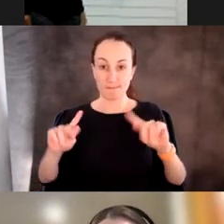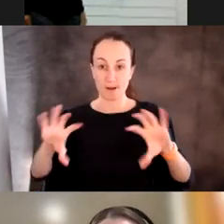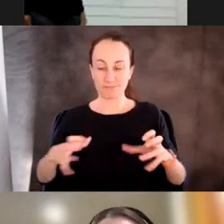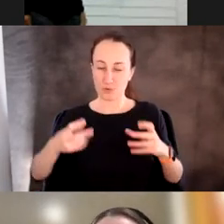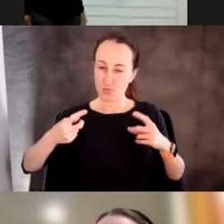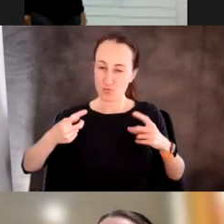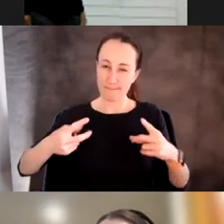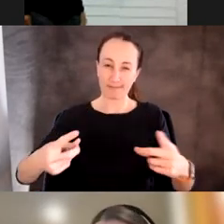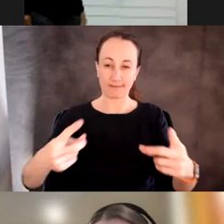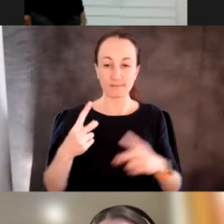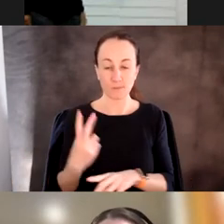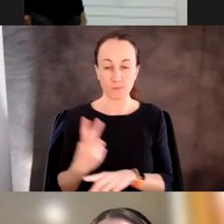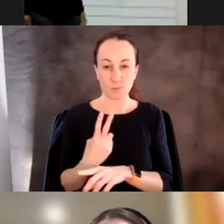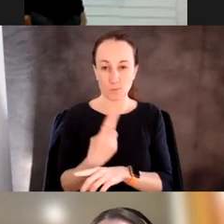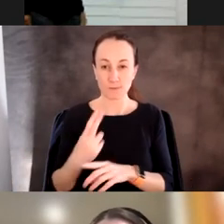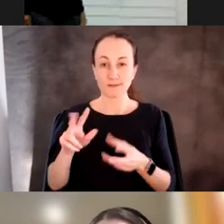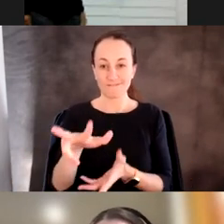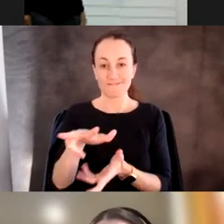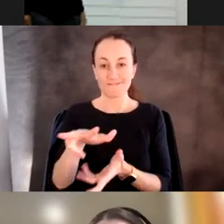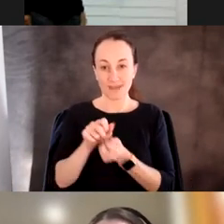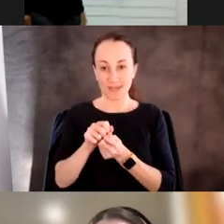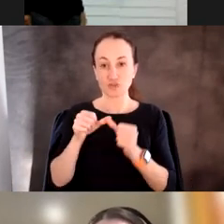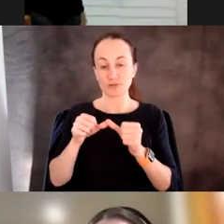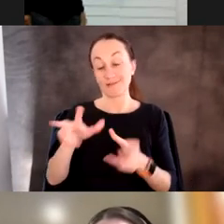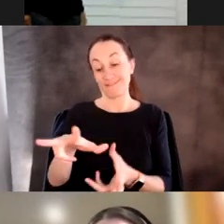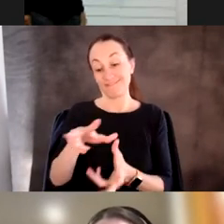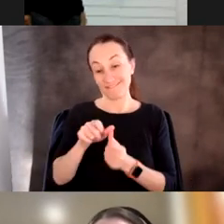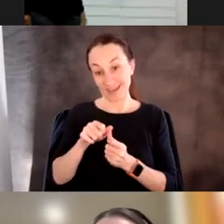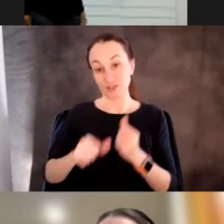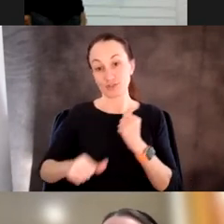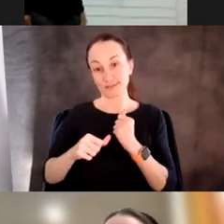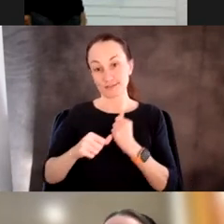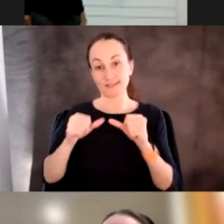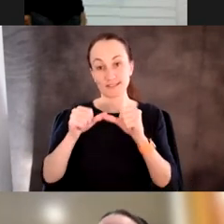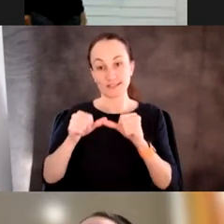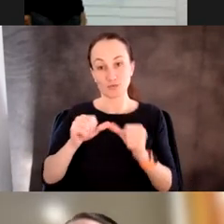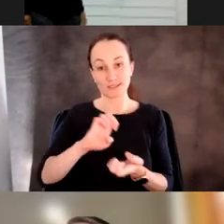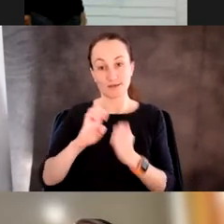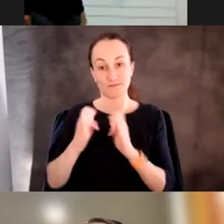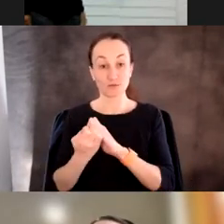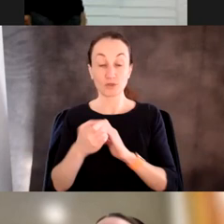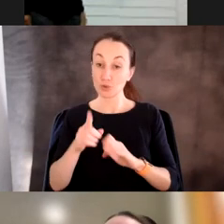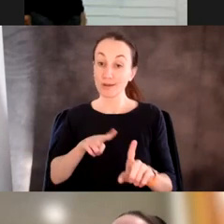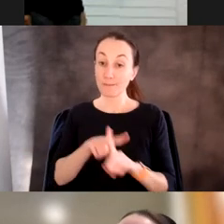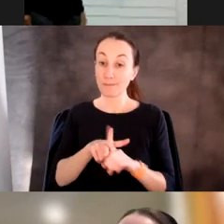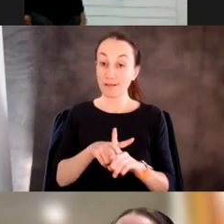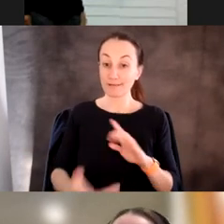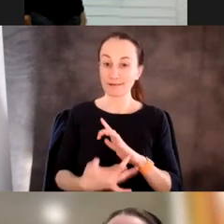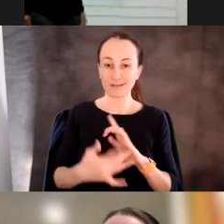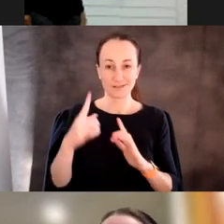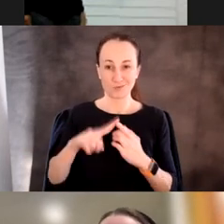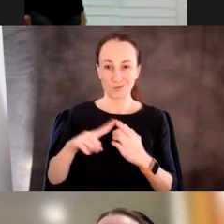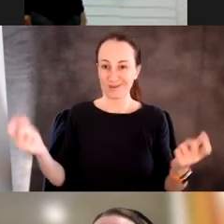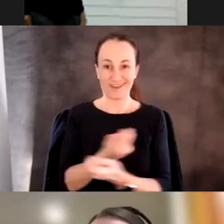rapidly using phage-assisted continuous evolution. Now, you can apply this technique to kind of anything